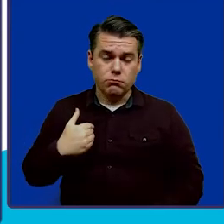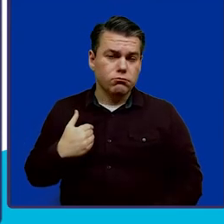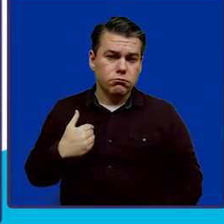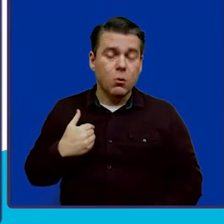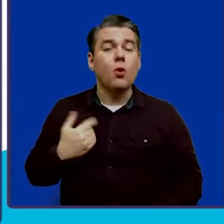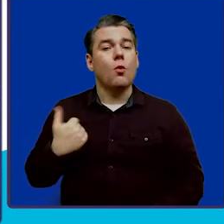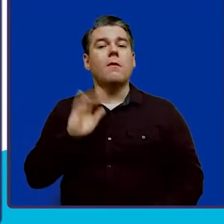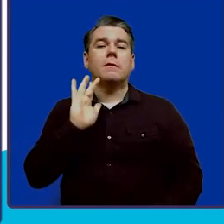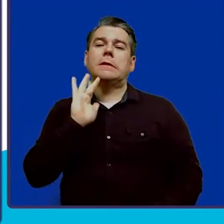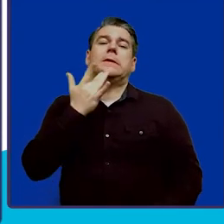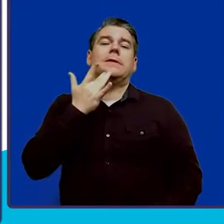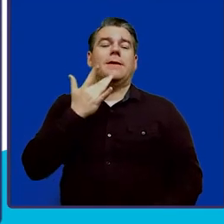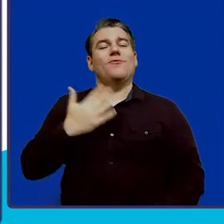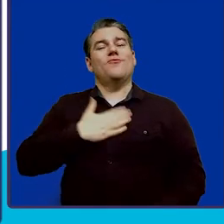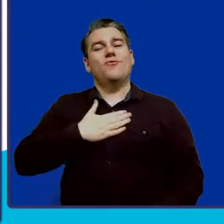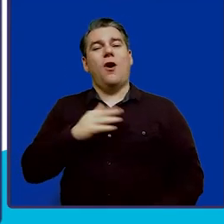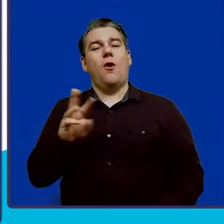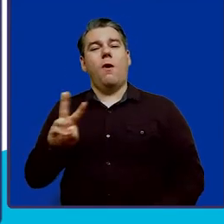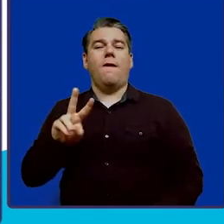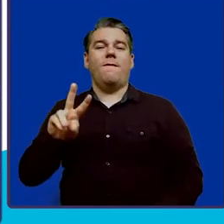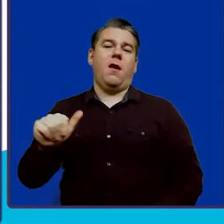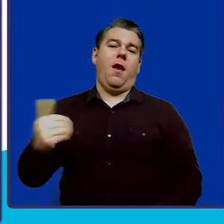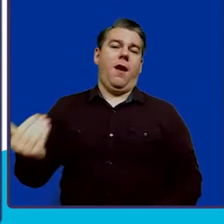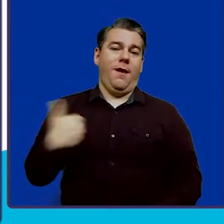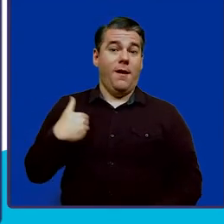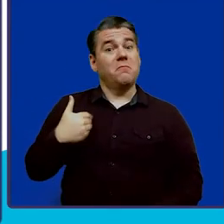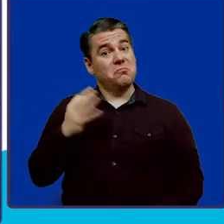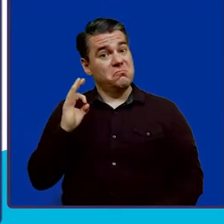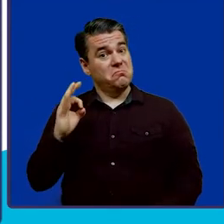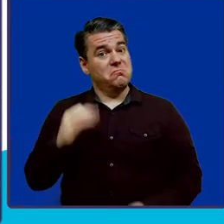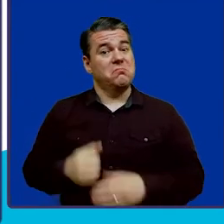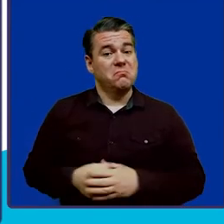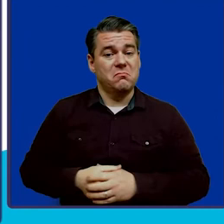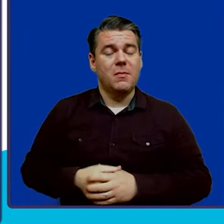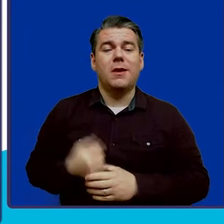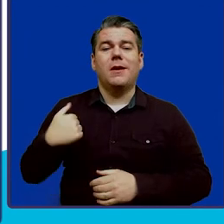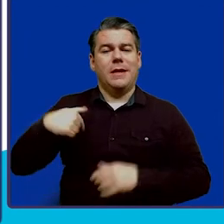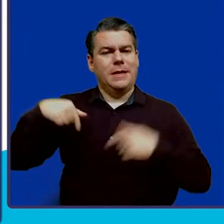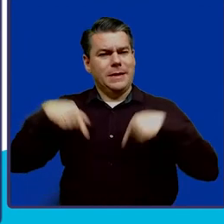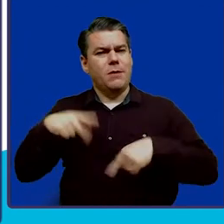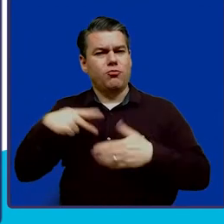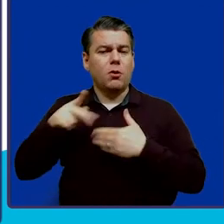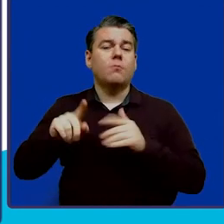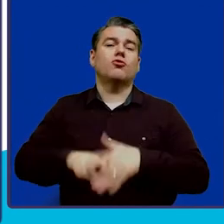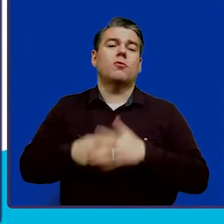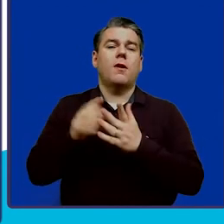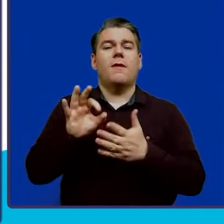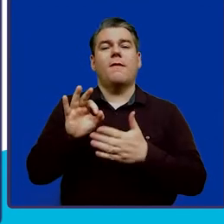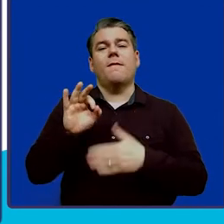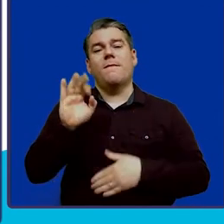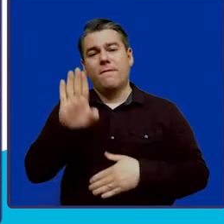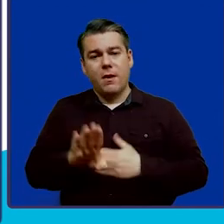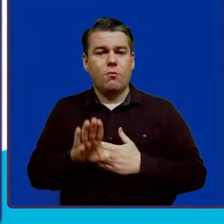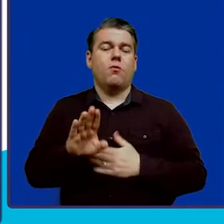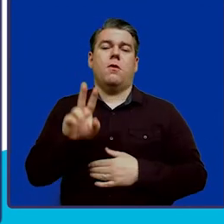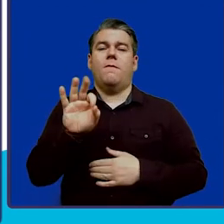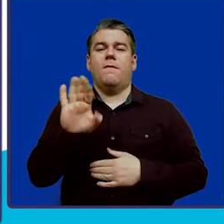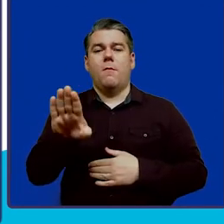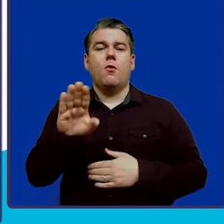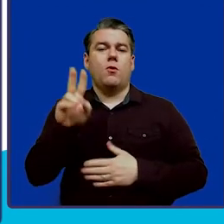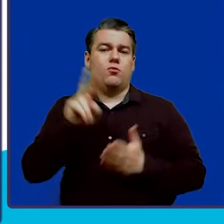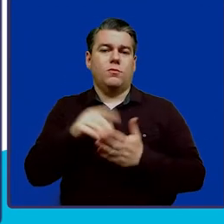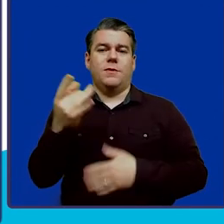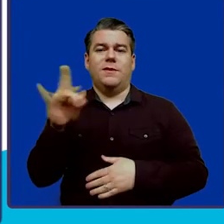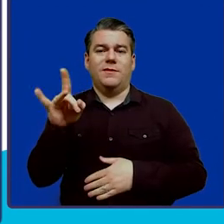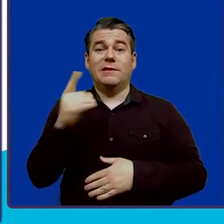feel fortunate to have a program in West Virginia. Now, our program launched in February of 2018, in which